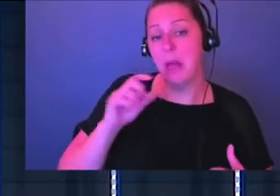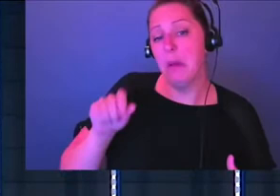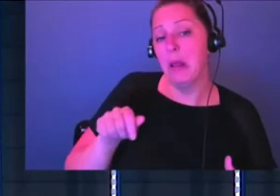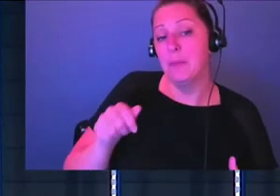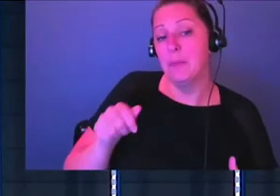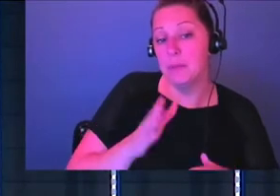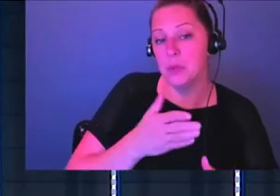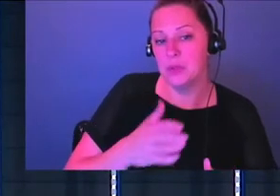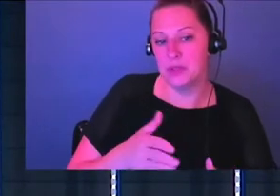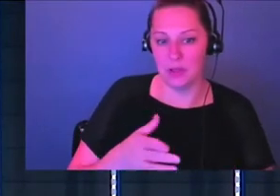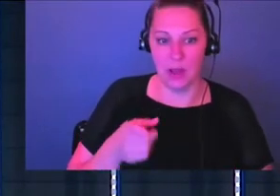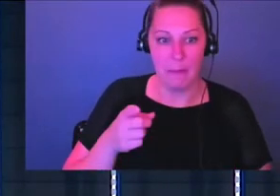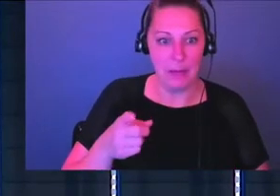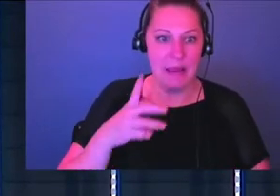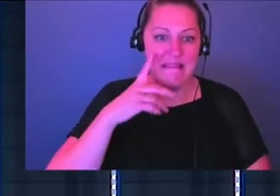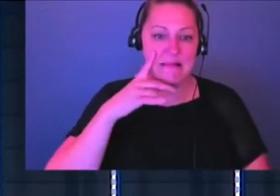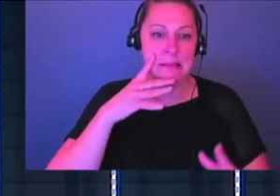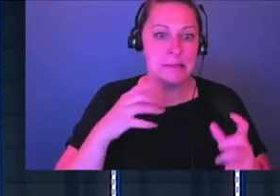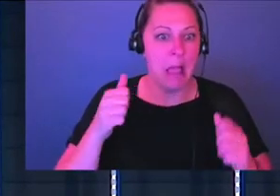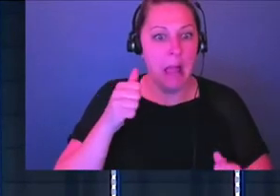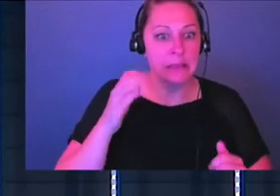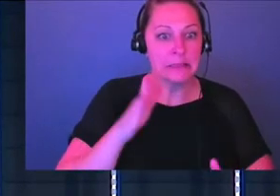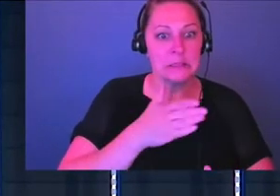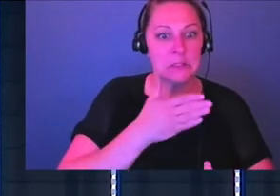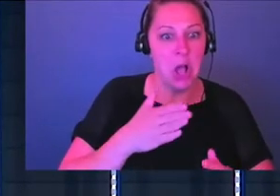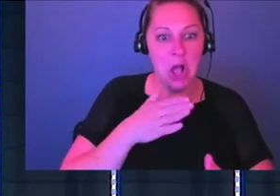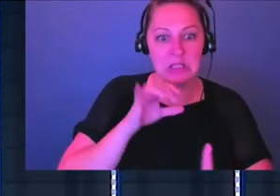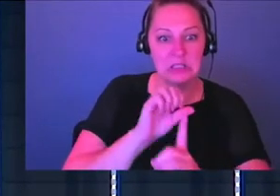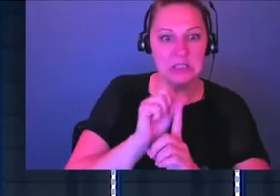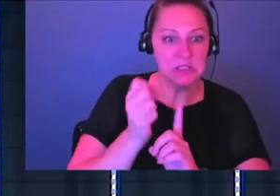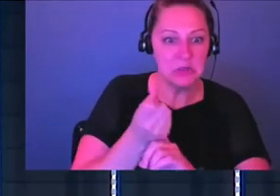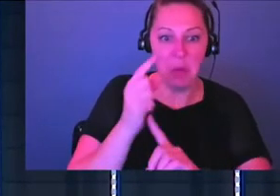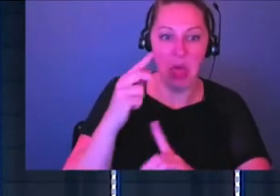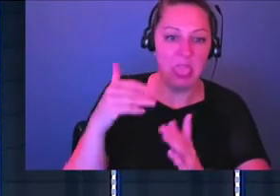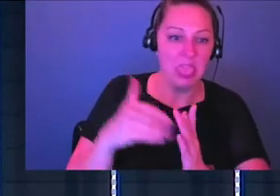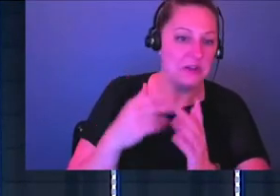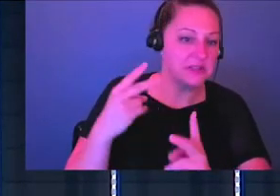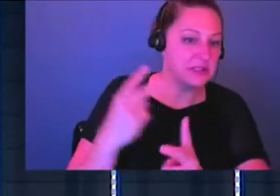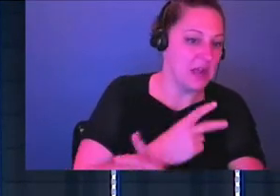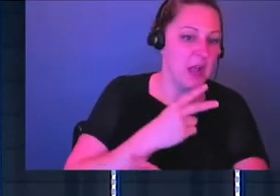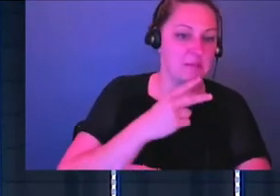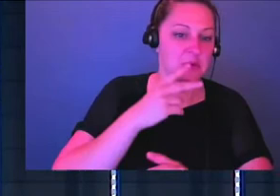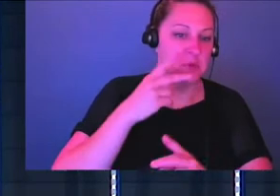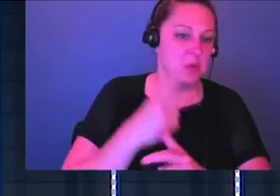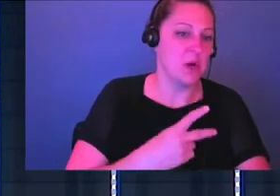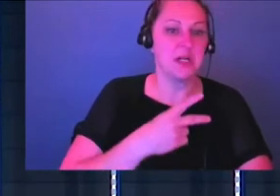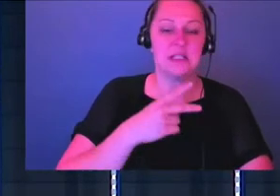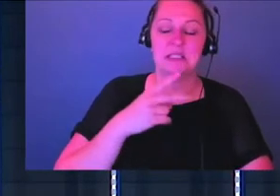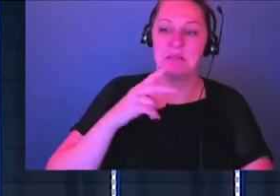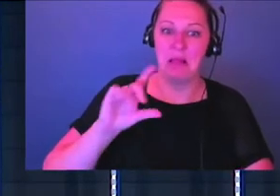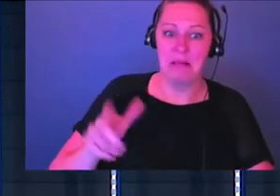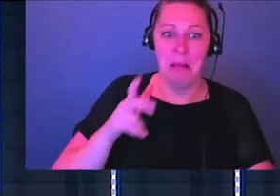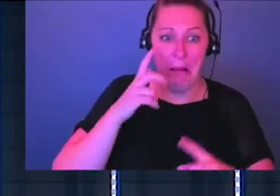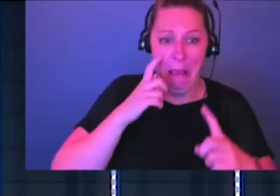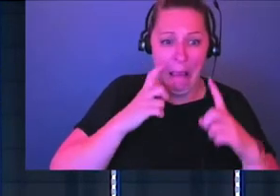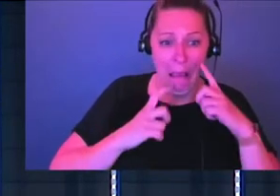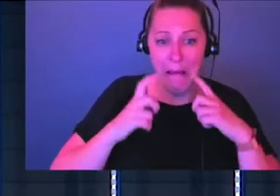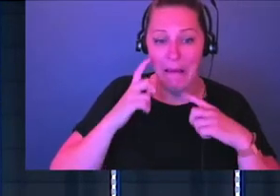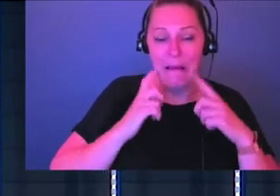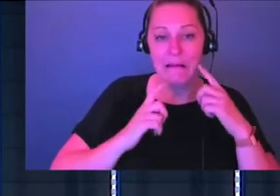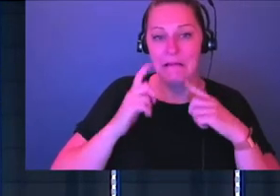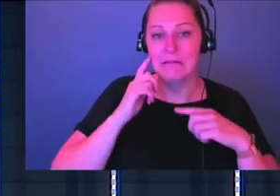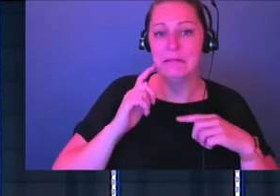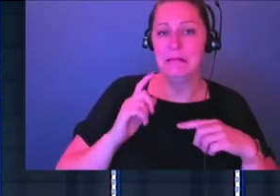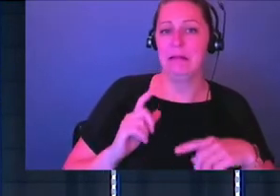like, what I'm gonna do is listen to the saddest songs ever and make this whole situation a thousand times worse. You know what I'm saying? Come on, you've been there. We've been through that